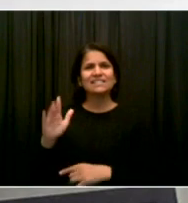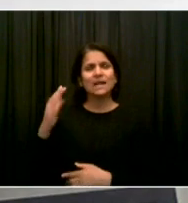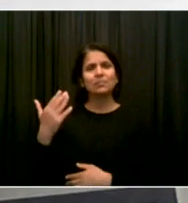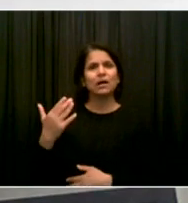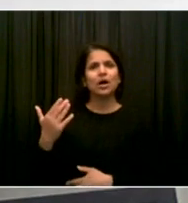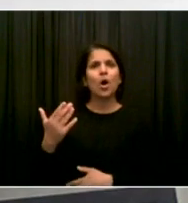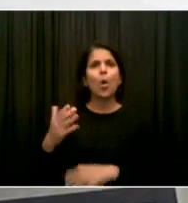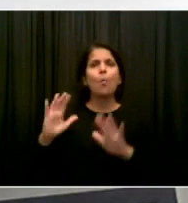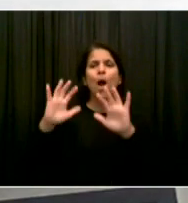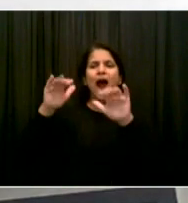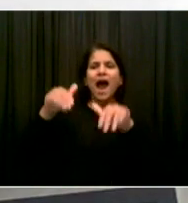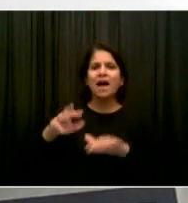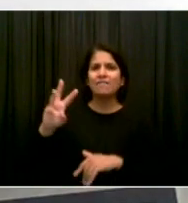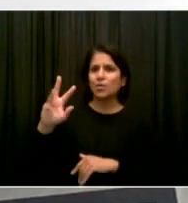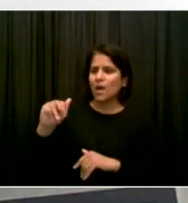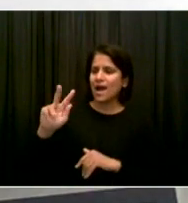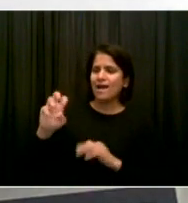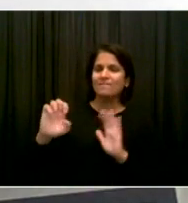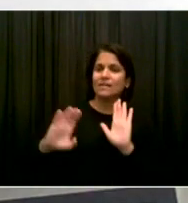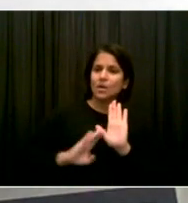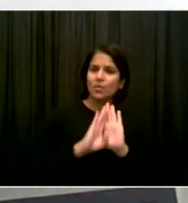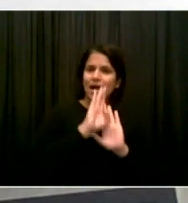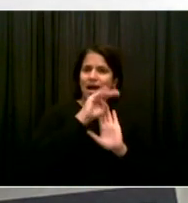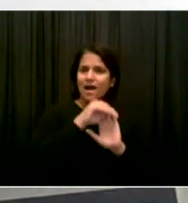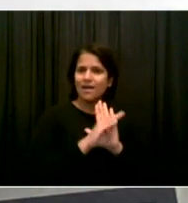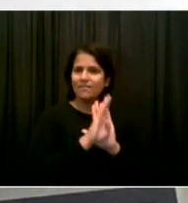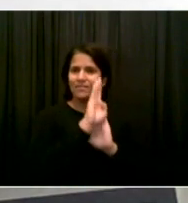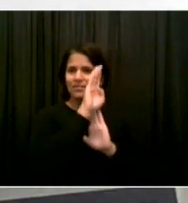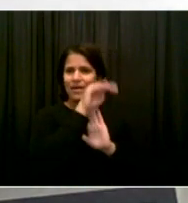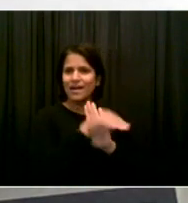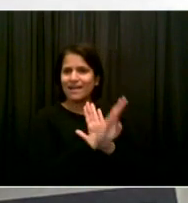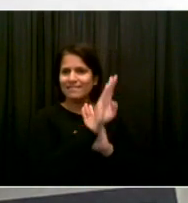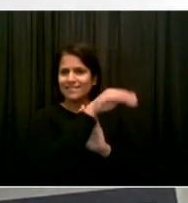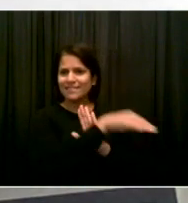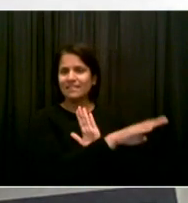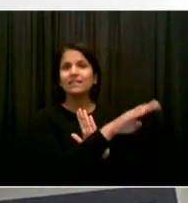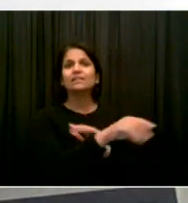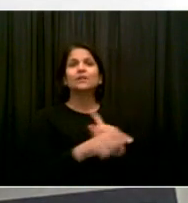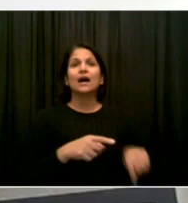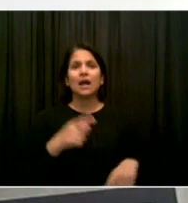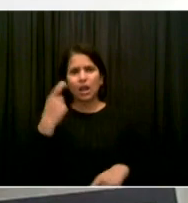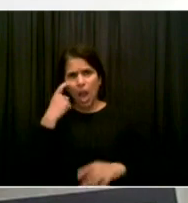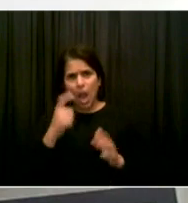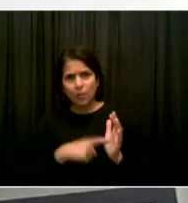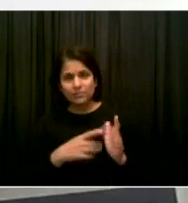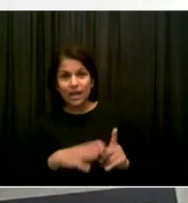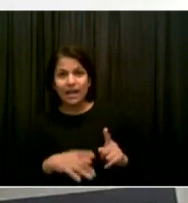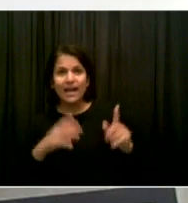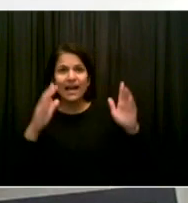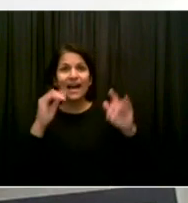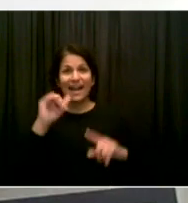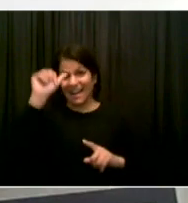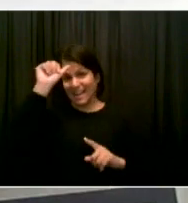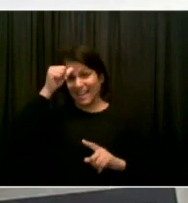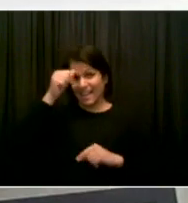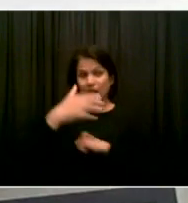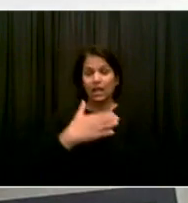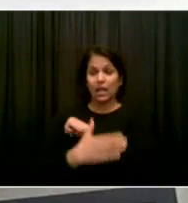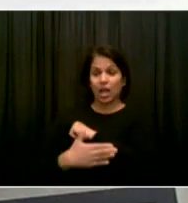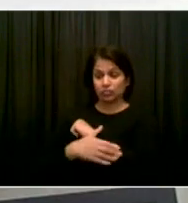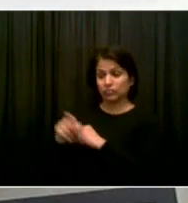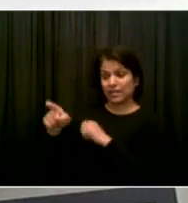You know, we saw this dramatically in India, where very, very high, high rates of infection,